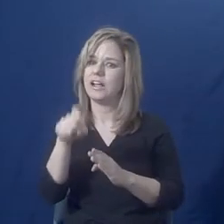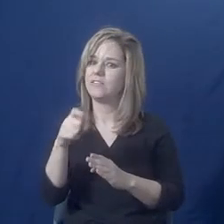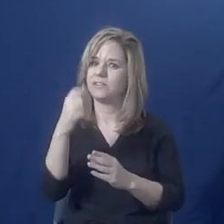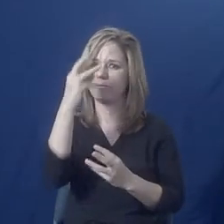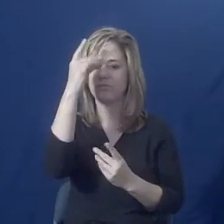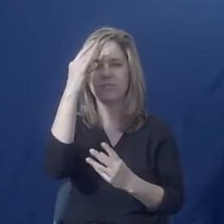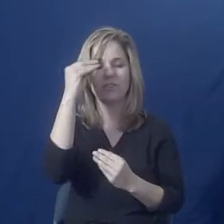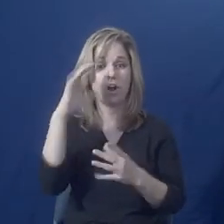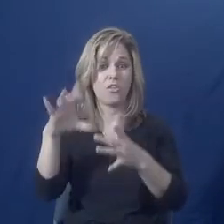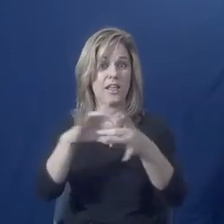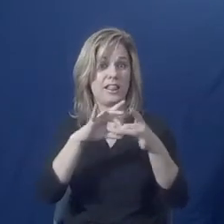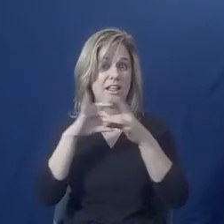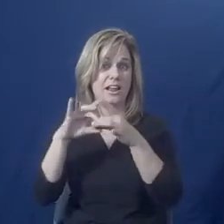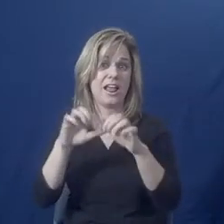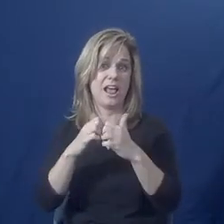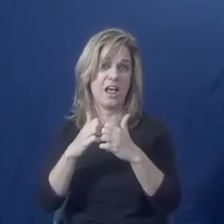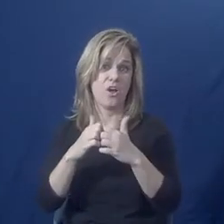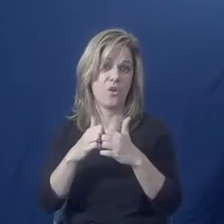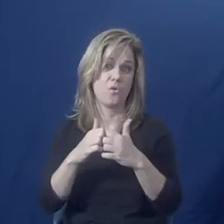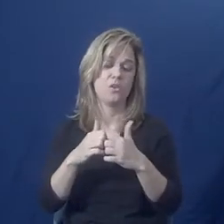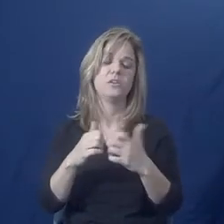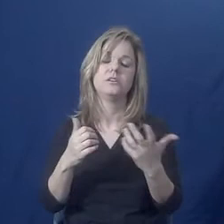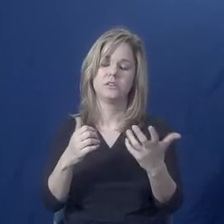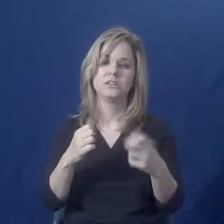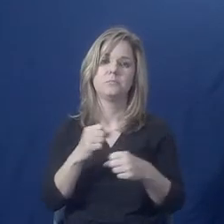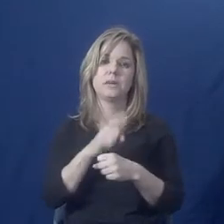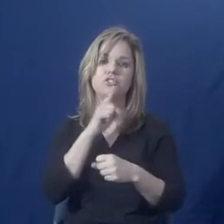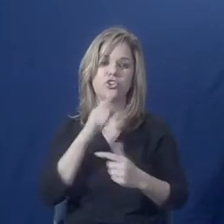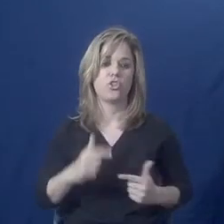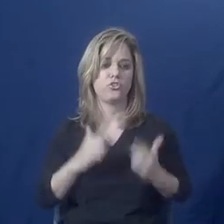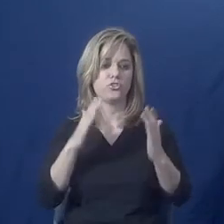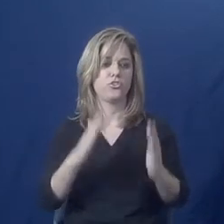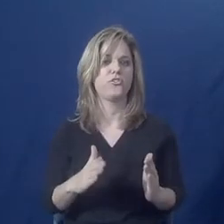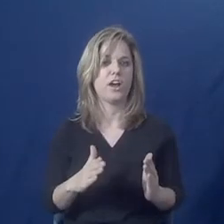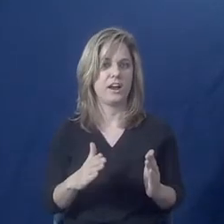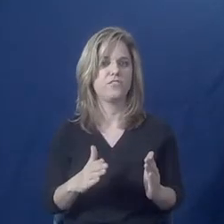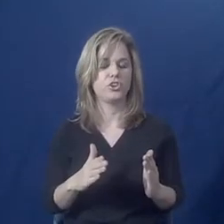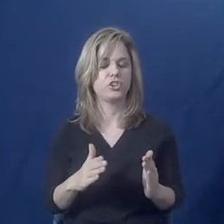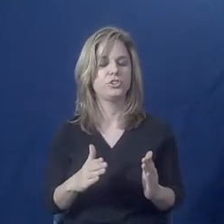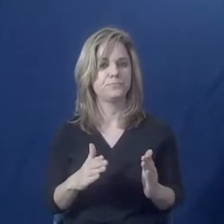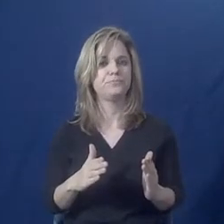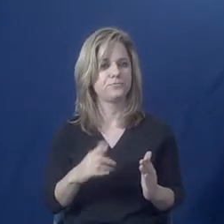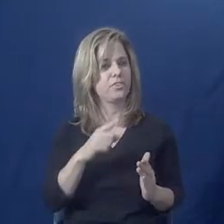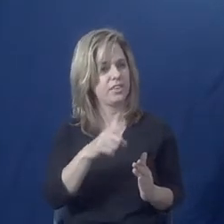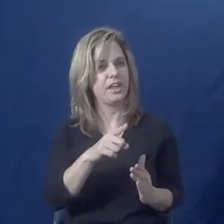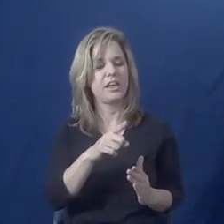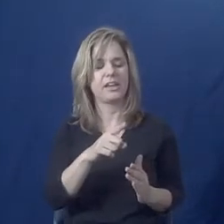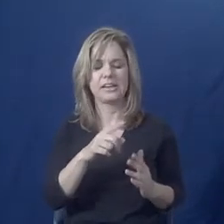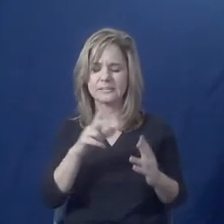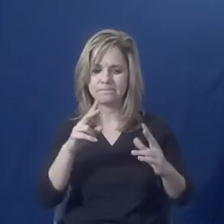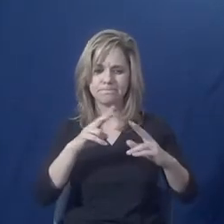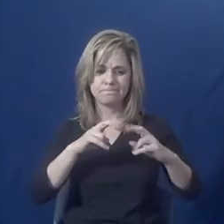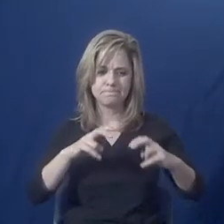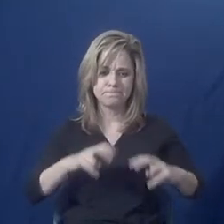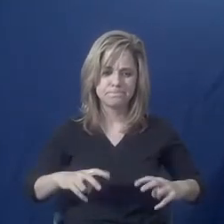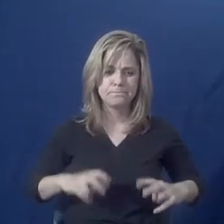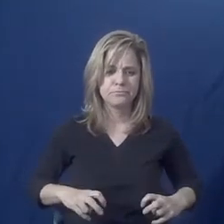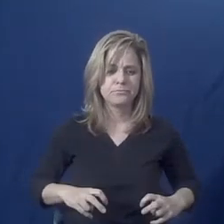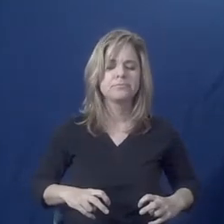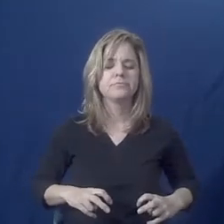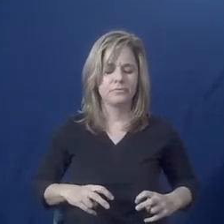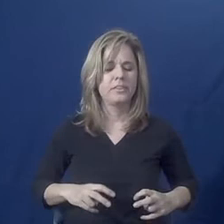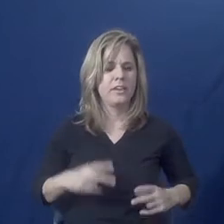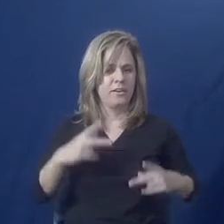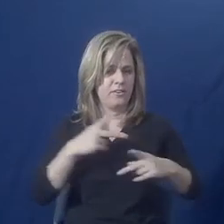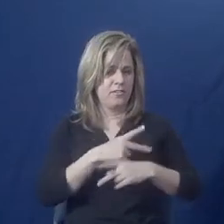you know, the survivor through this process can really assess their privacy and how that impacts their safety when they're